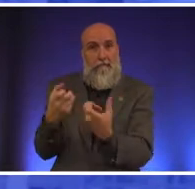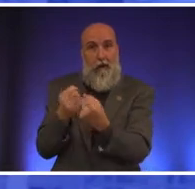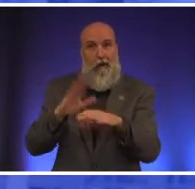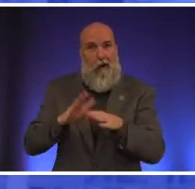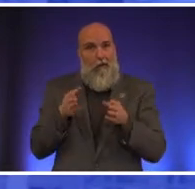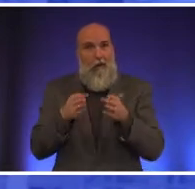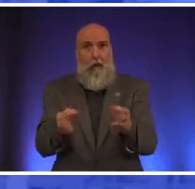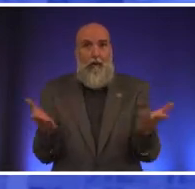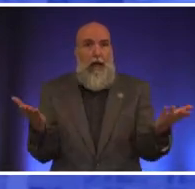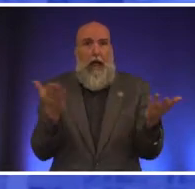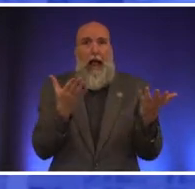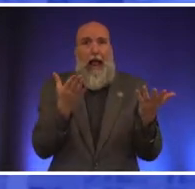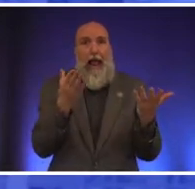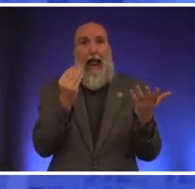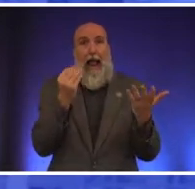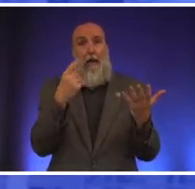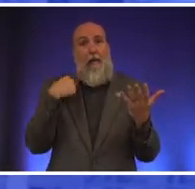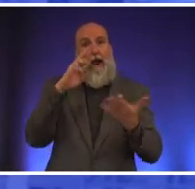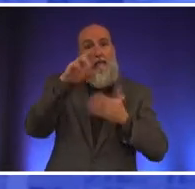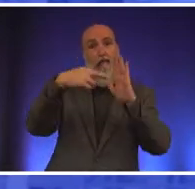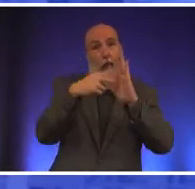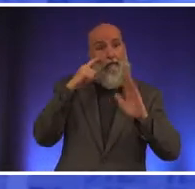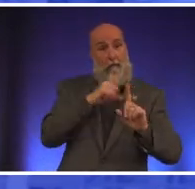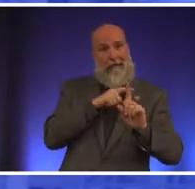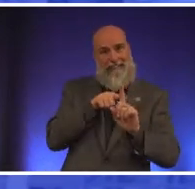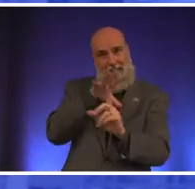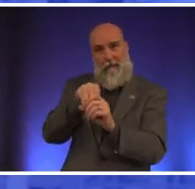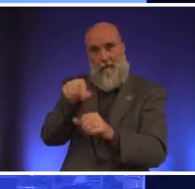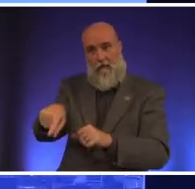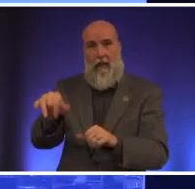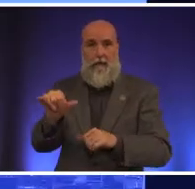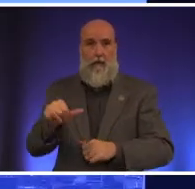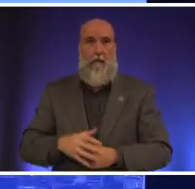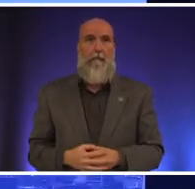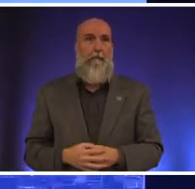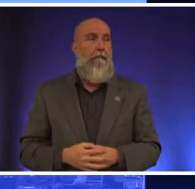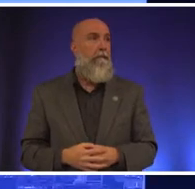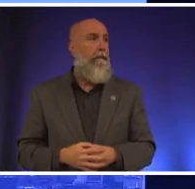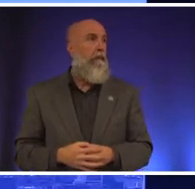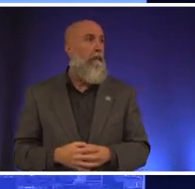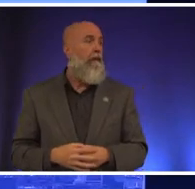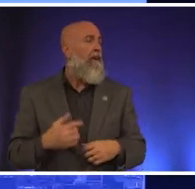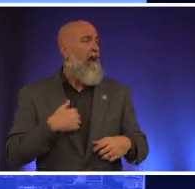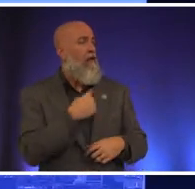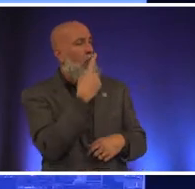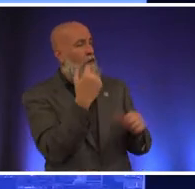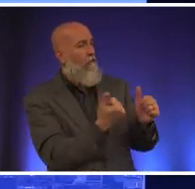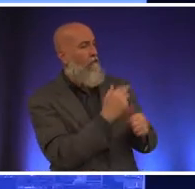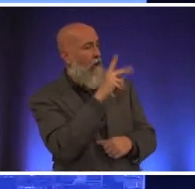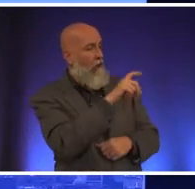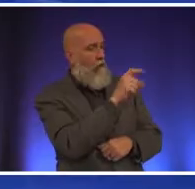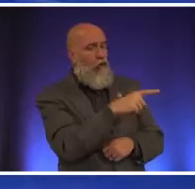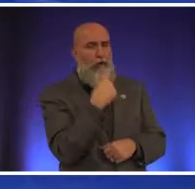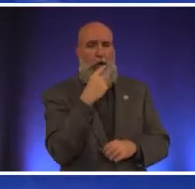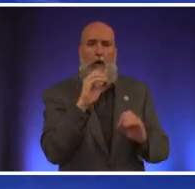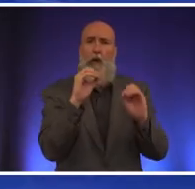roads and there's there's a role for policing in that as well thank you i have a follow-up question senator watson you talked about no one should be afraid